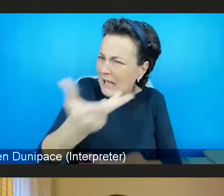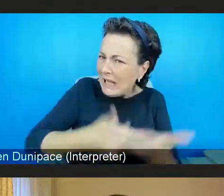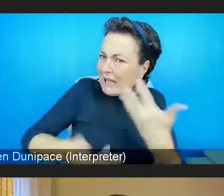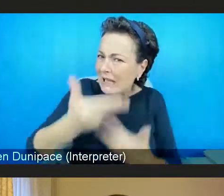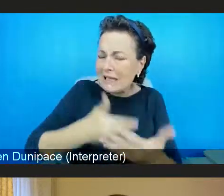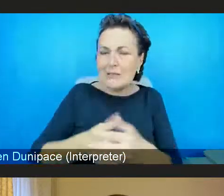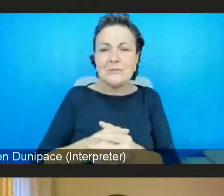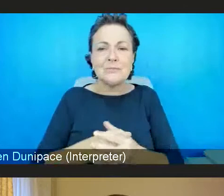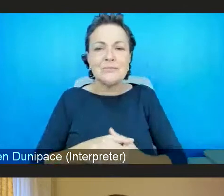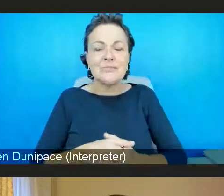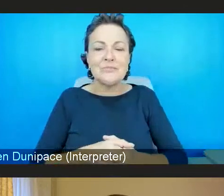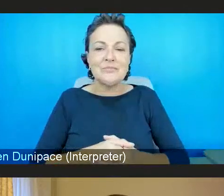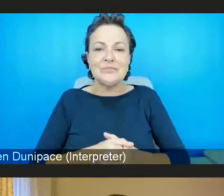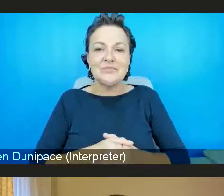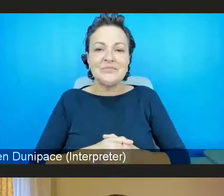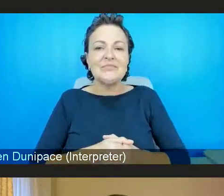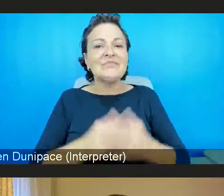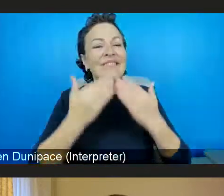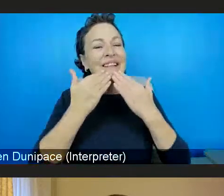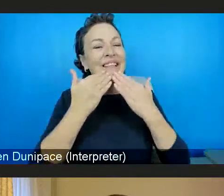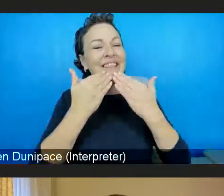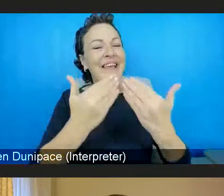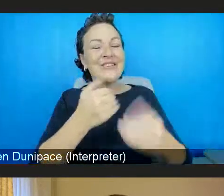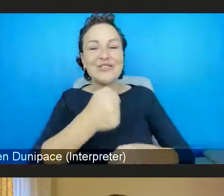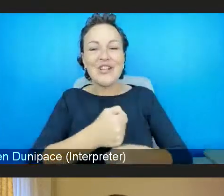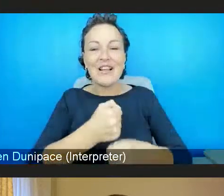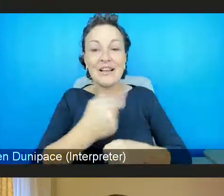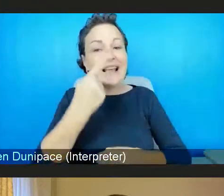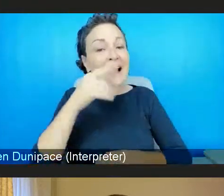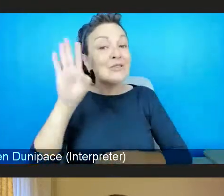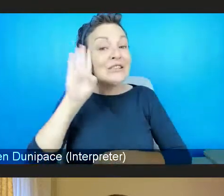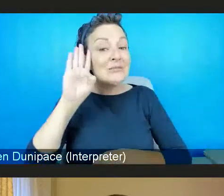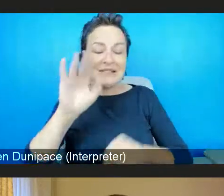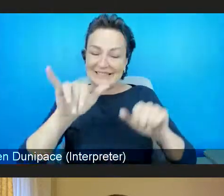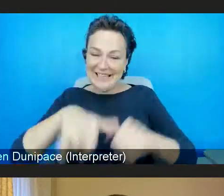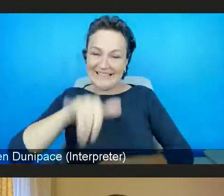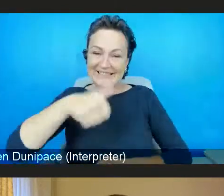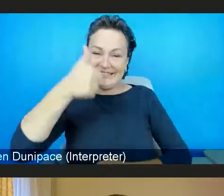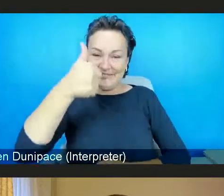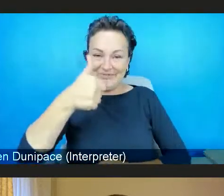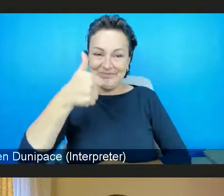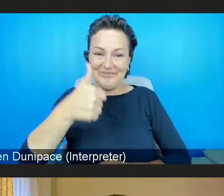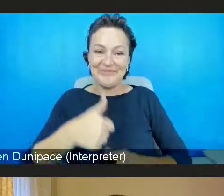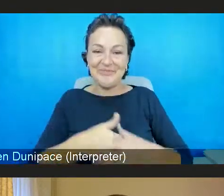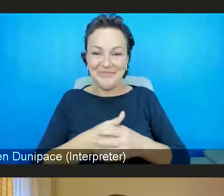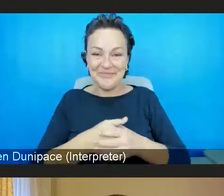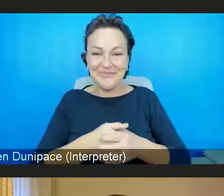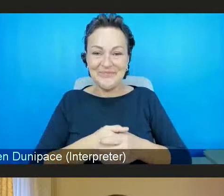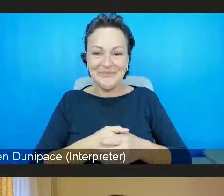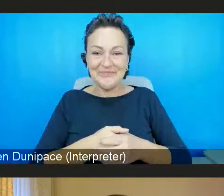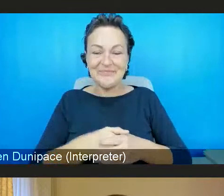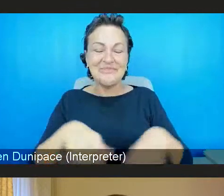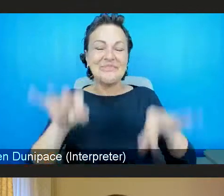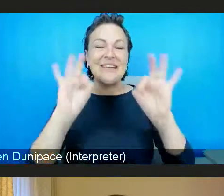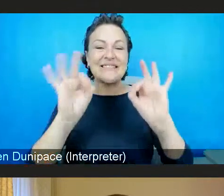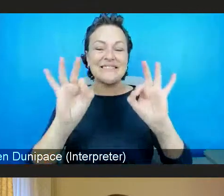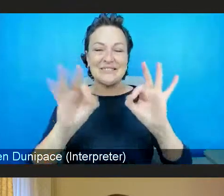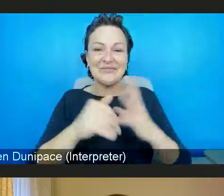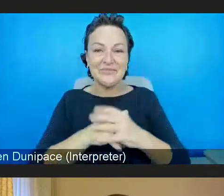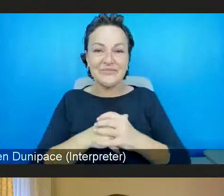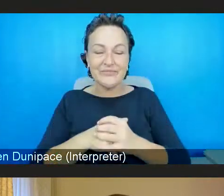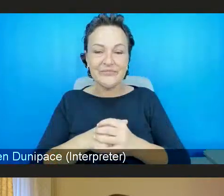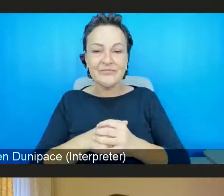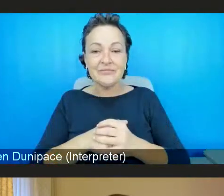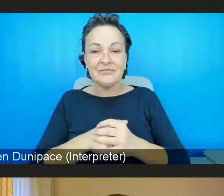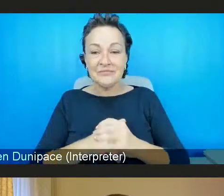Thanks very much, Gillian. Can you hear me okay? Yes, we can. Excellent, excellent. And, yeah, great to be with